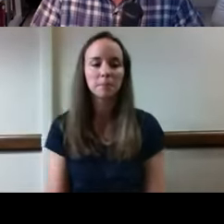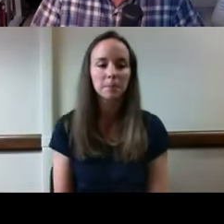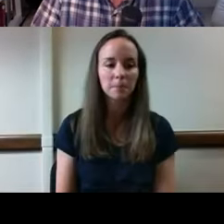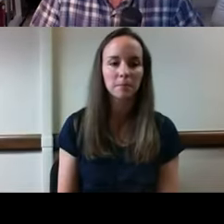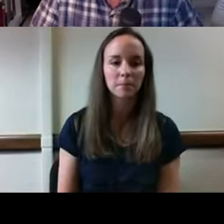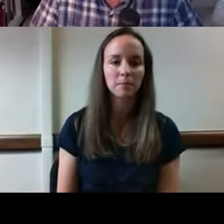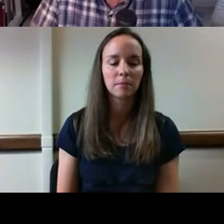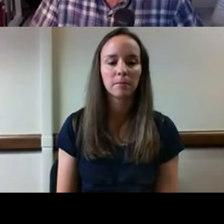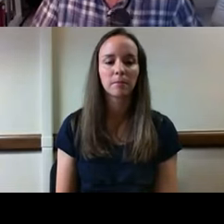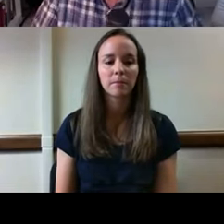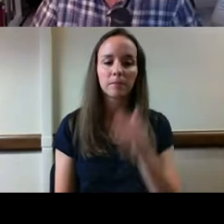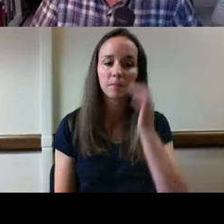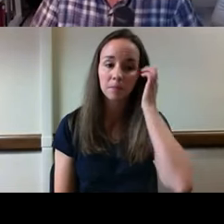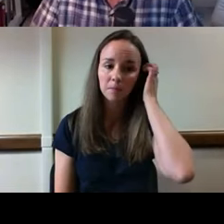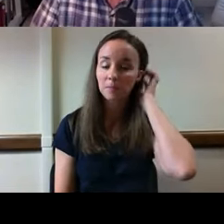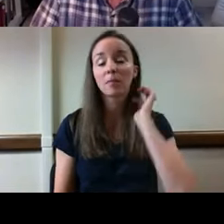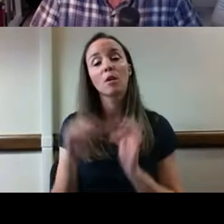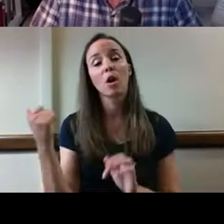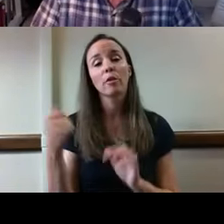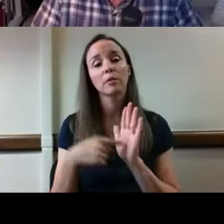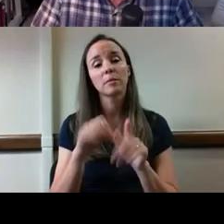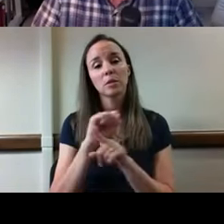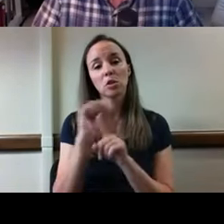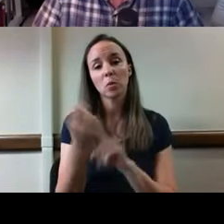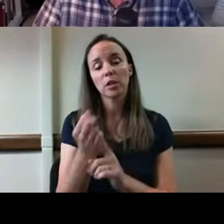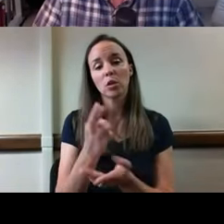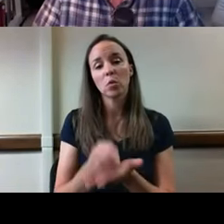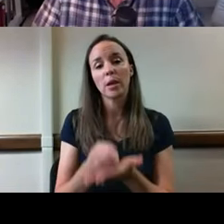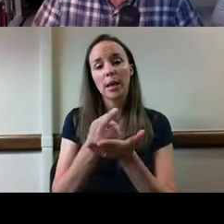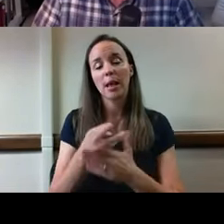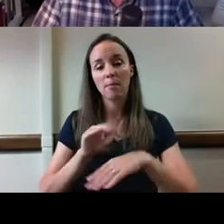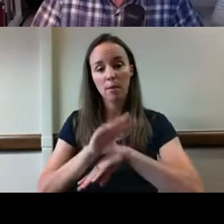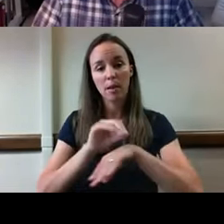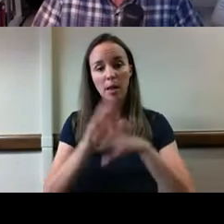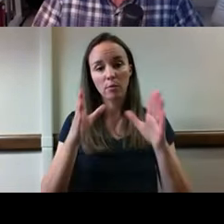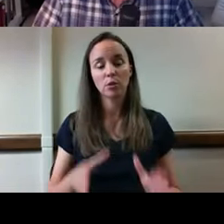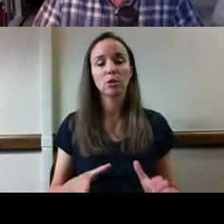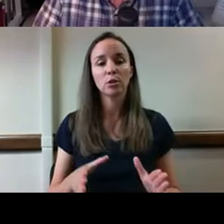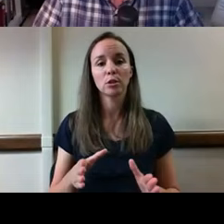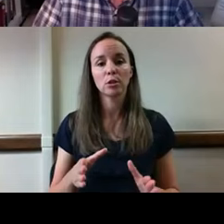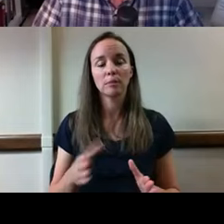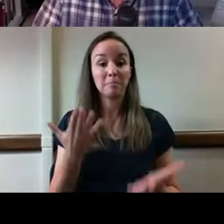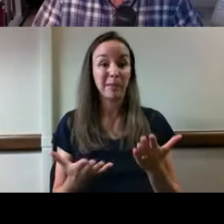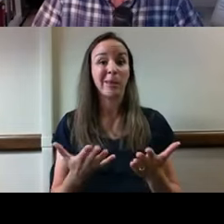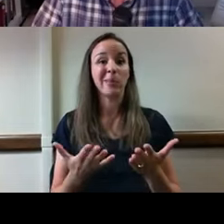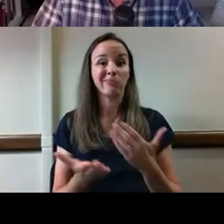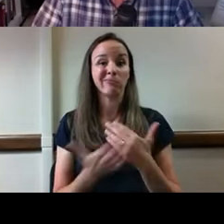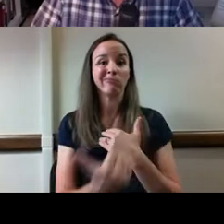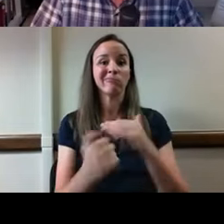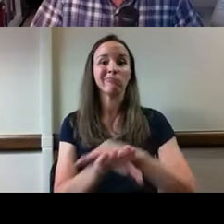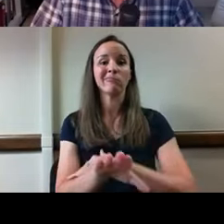Here are some types of situations that a rehab counselor might find themselves in civil court. Four.